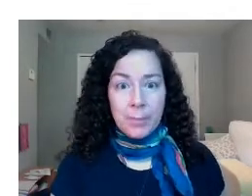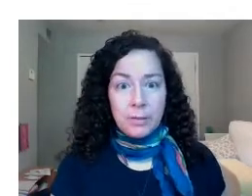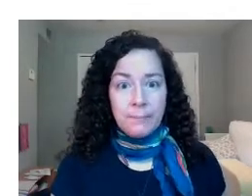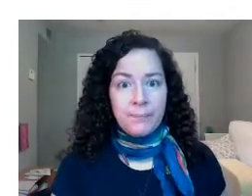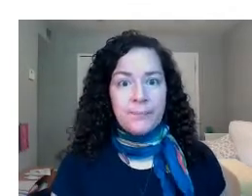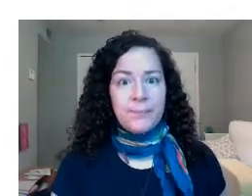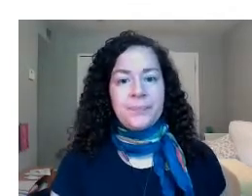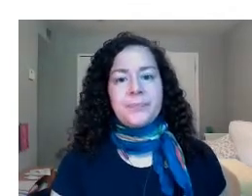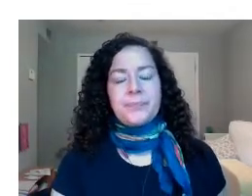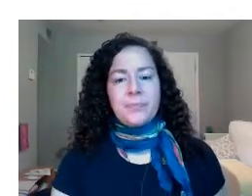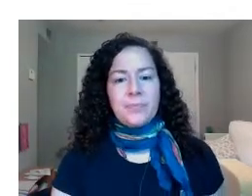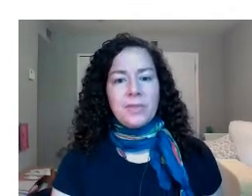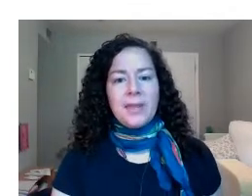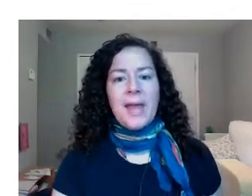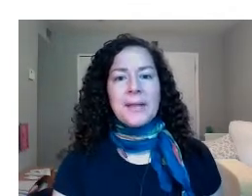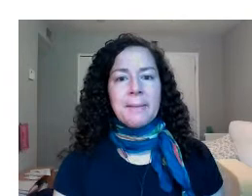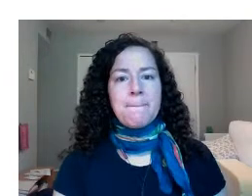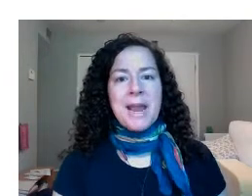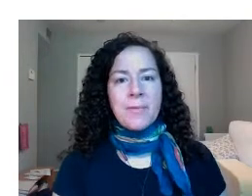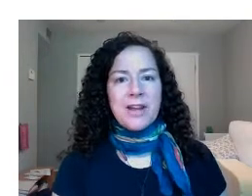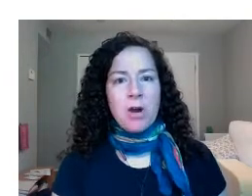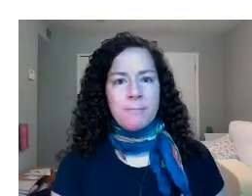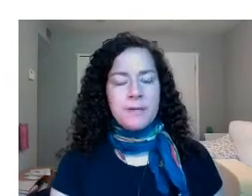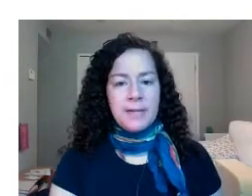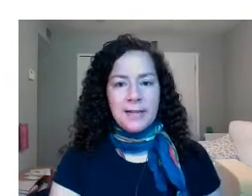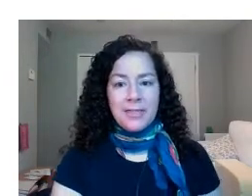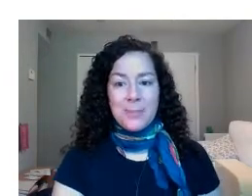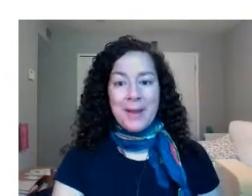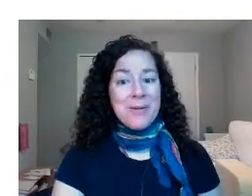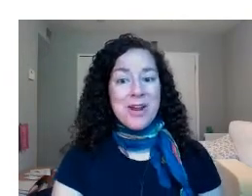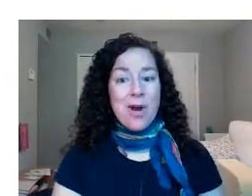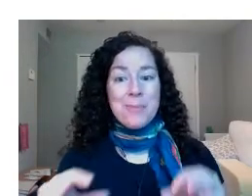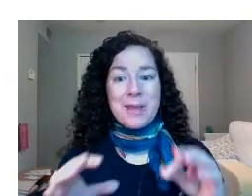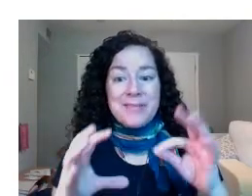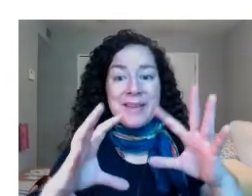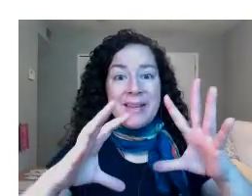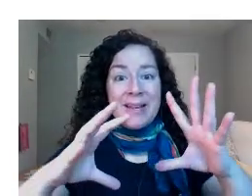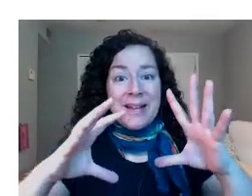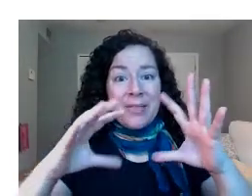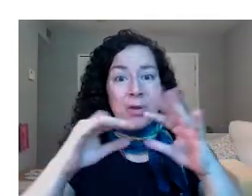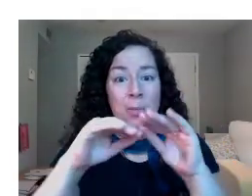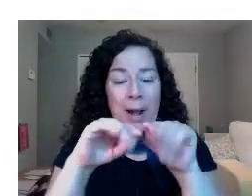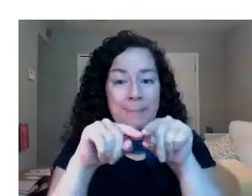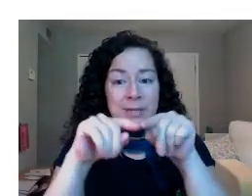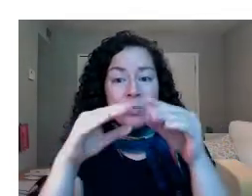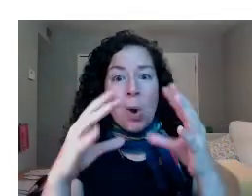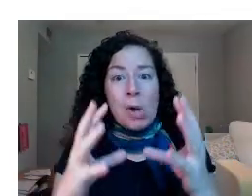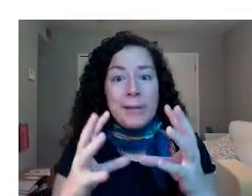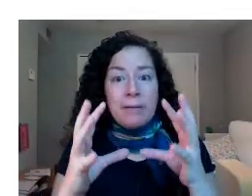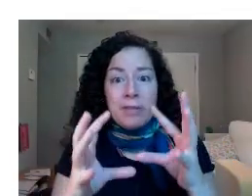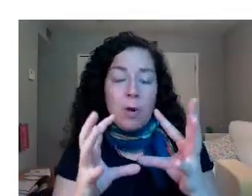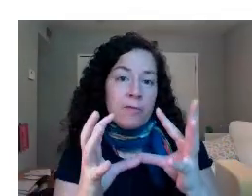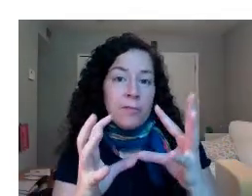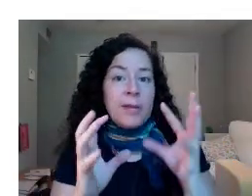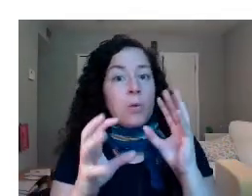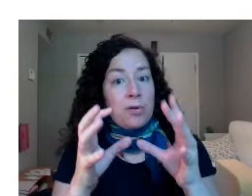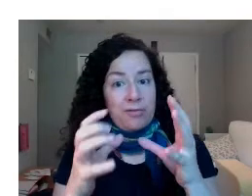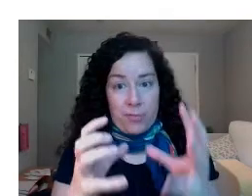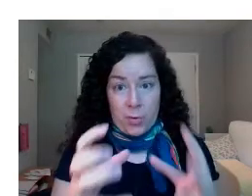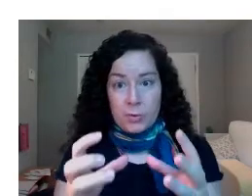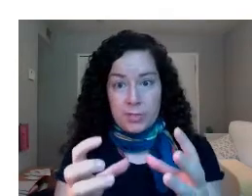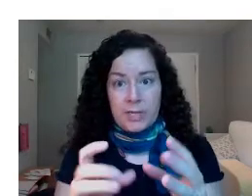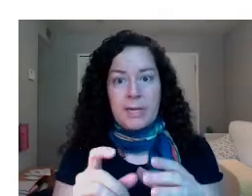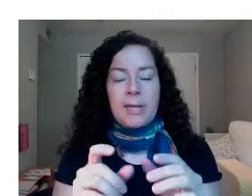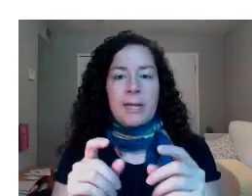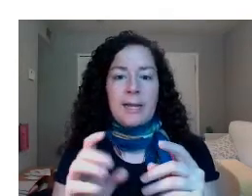The apple has a pericarp, and the pericarp is the ripened walls of the ovary or